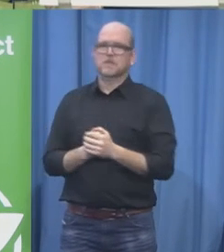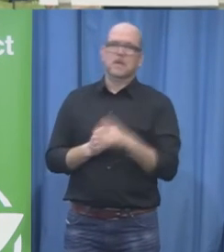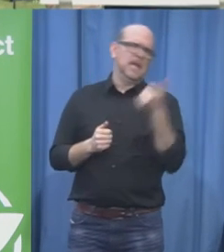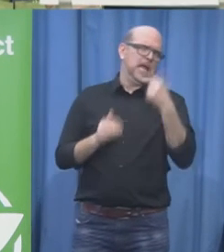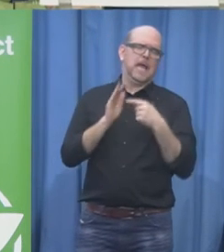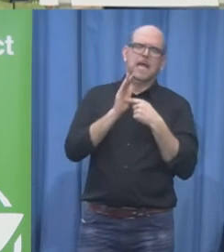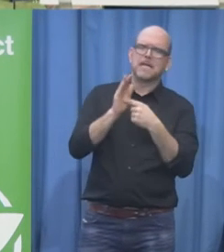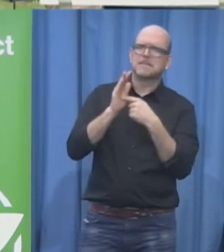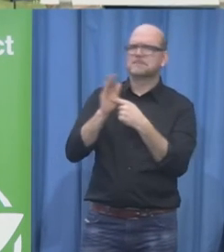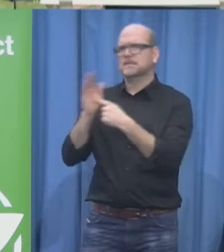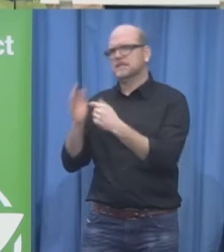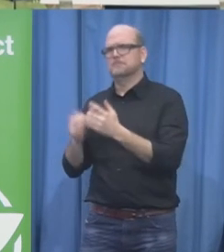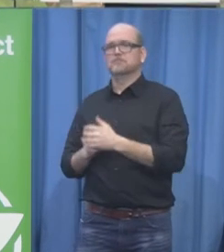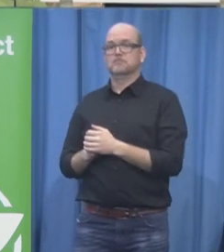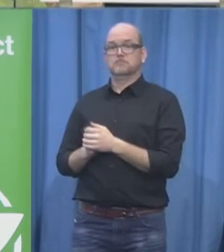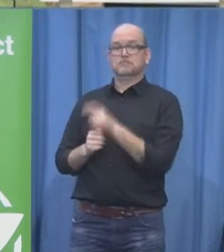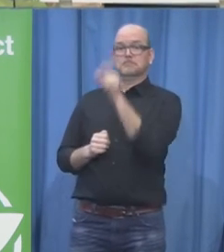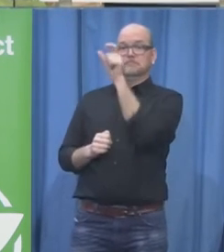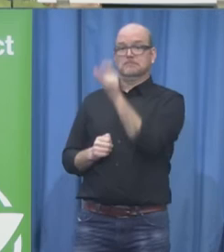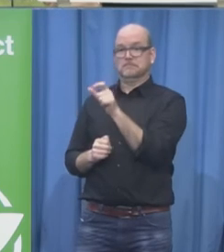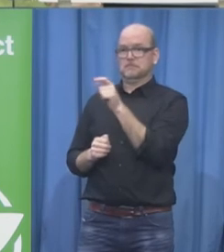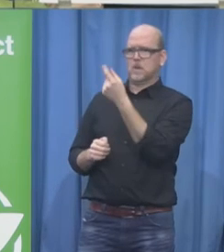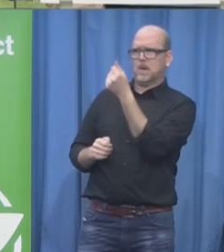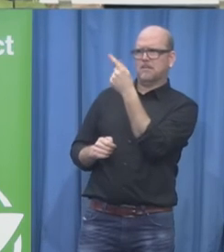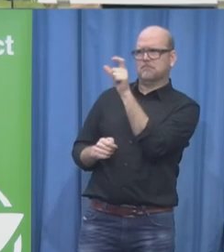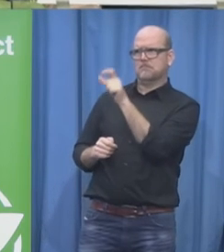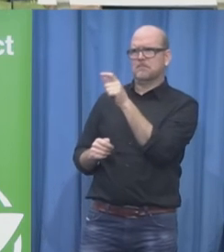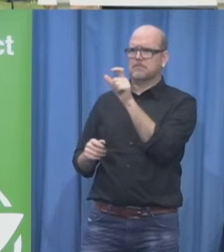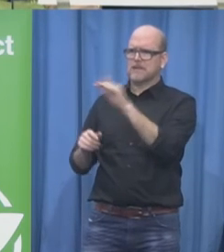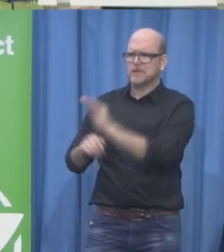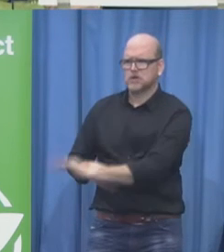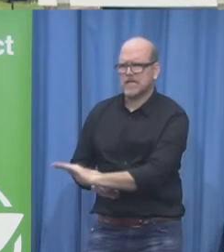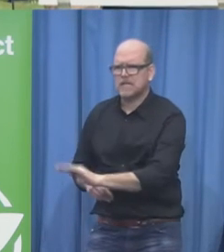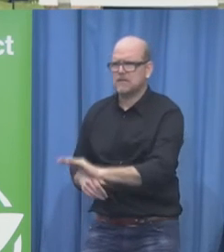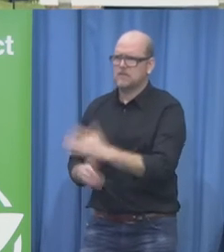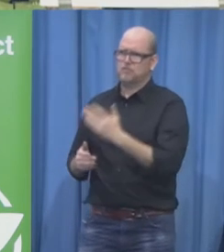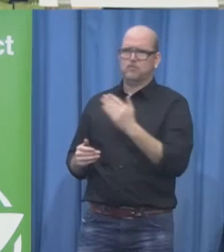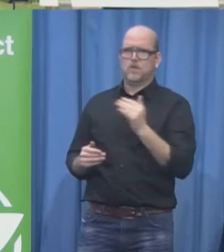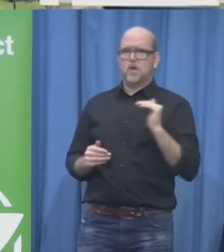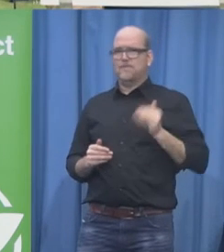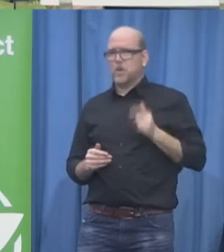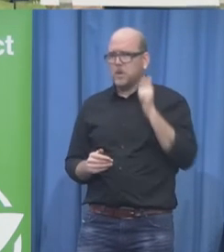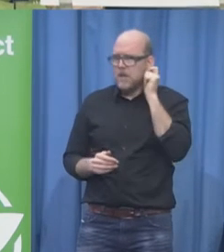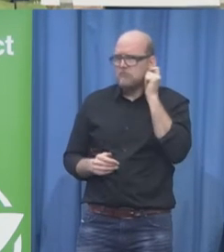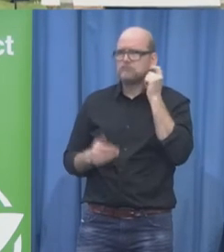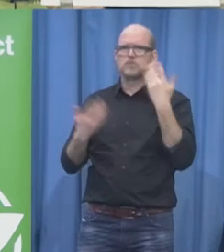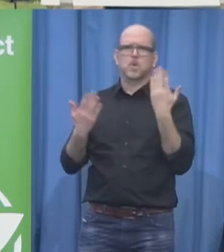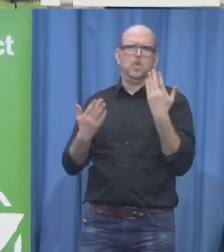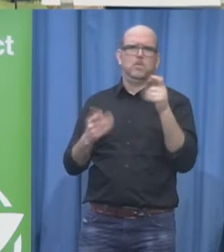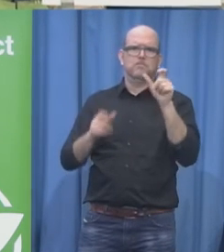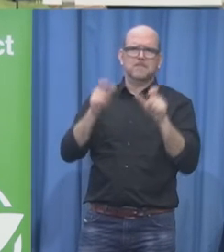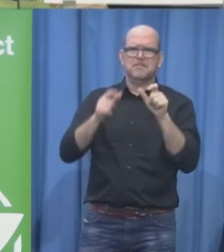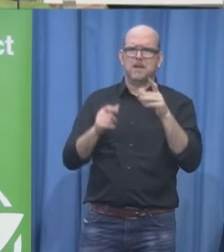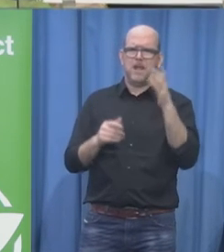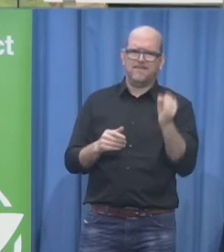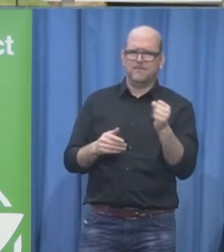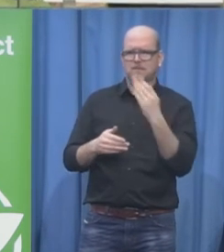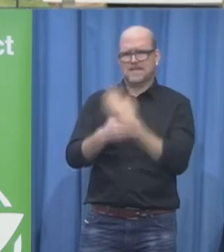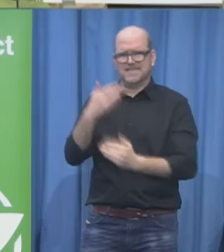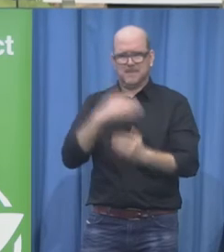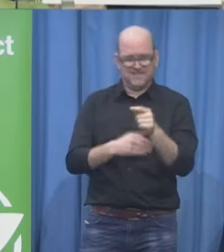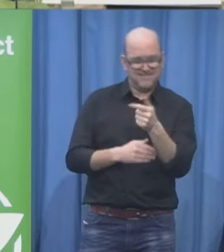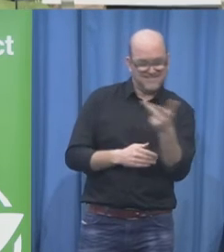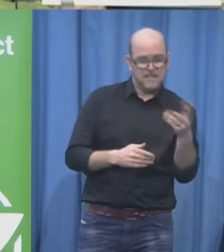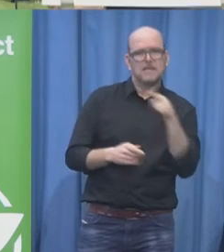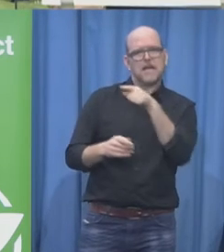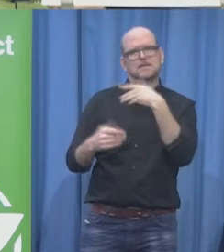persons with disabilities consequently Austria has not only ratified all the relevant